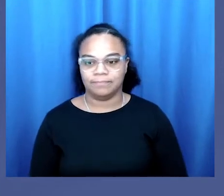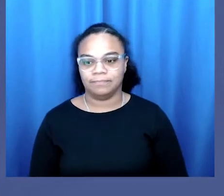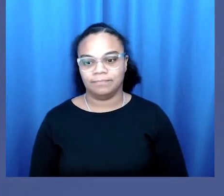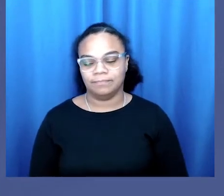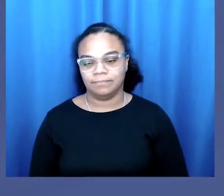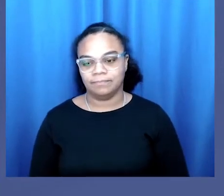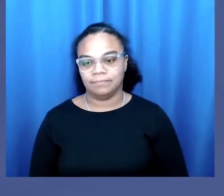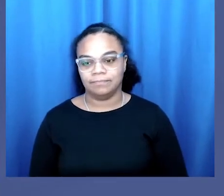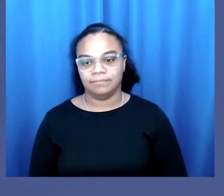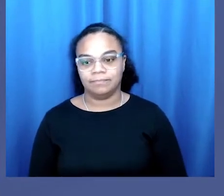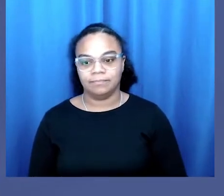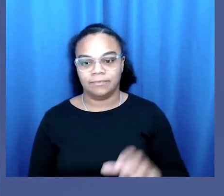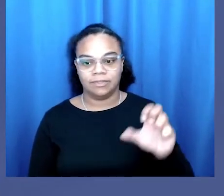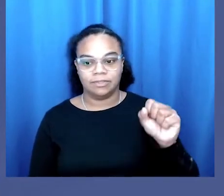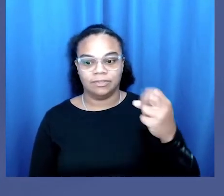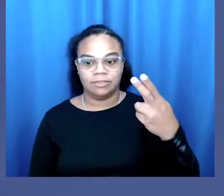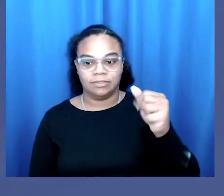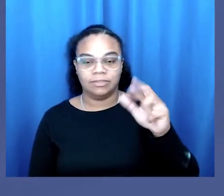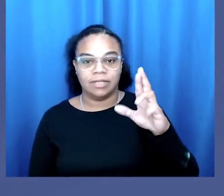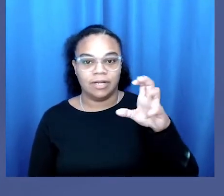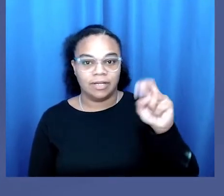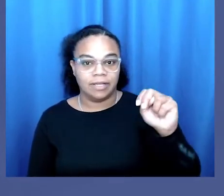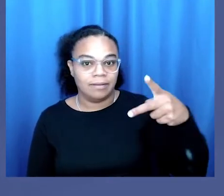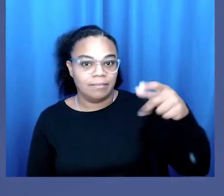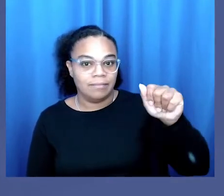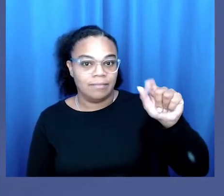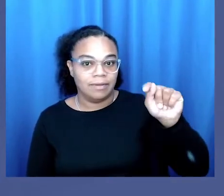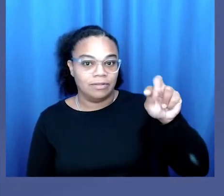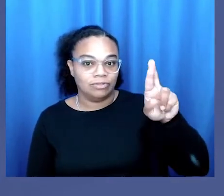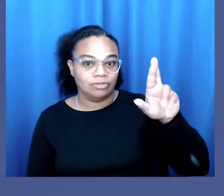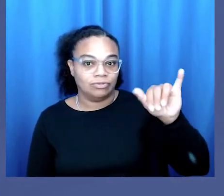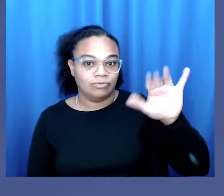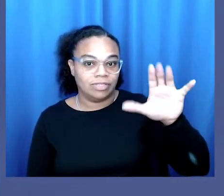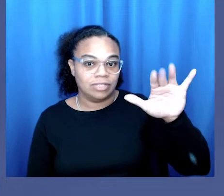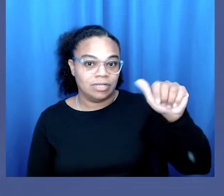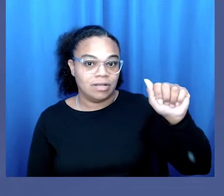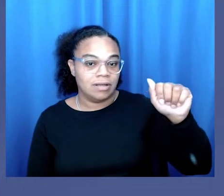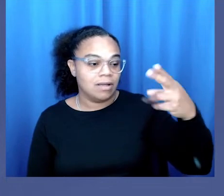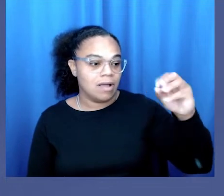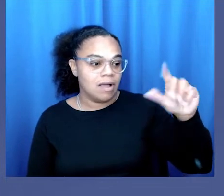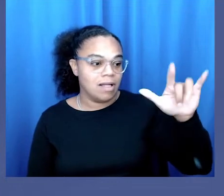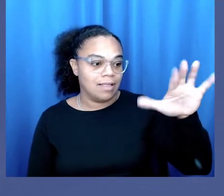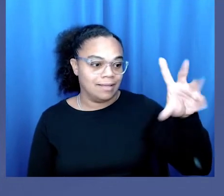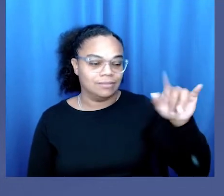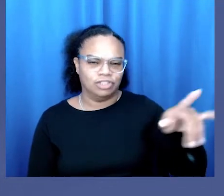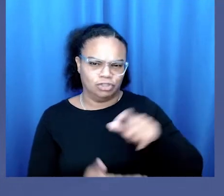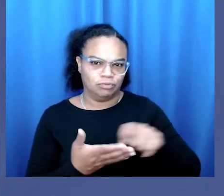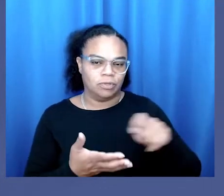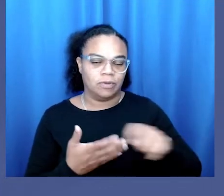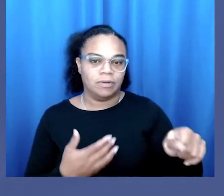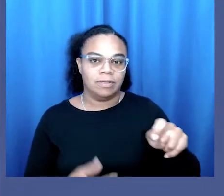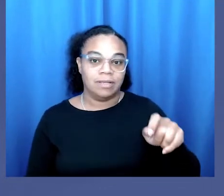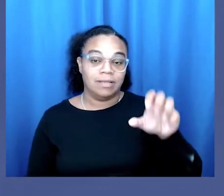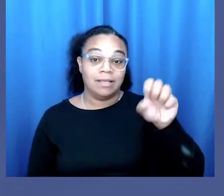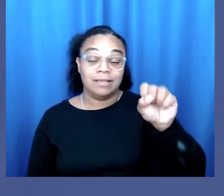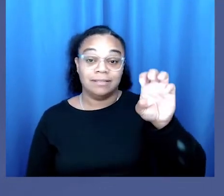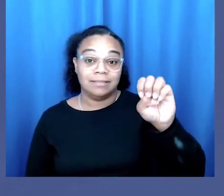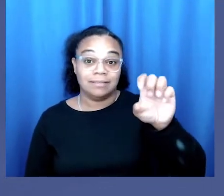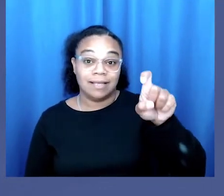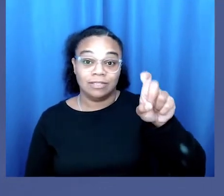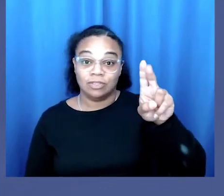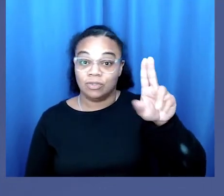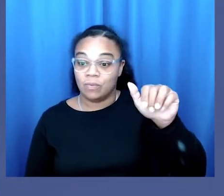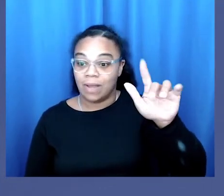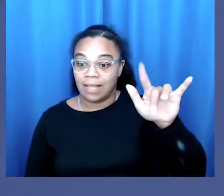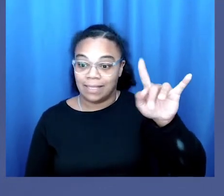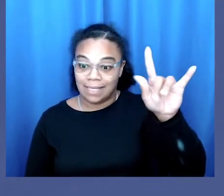So Sharon Patricia Holland wrote that sexuality emerges